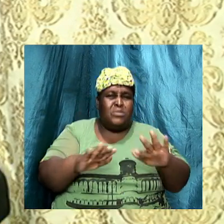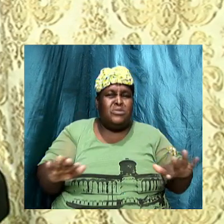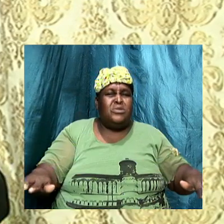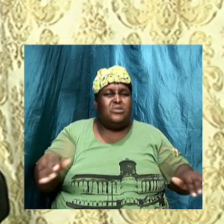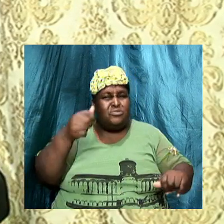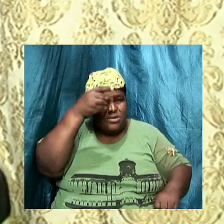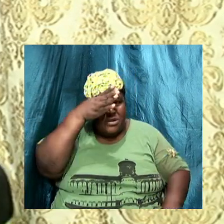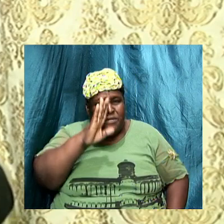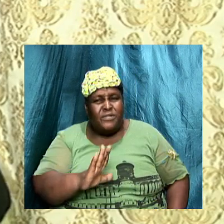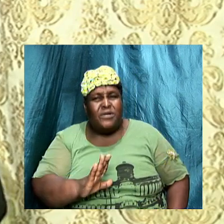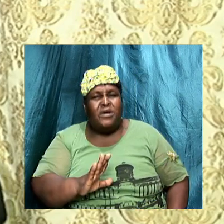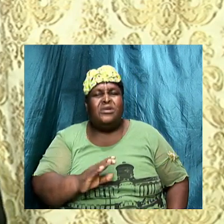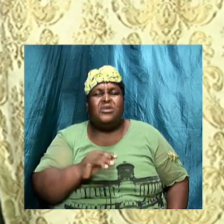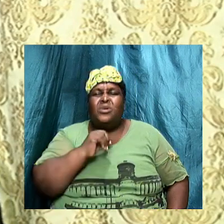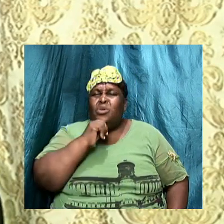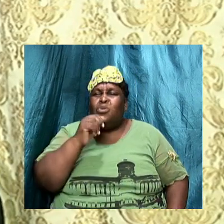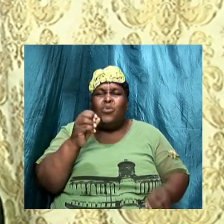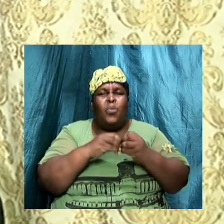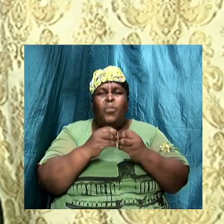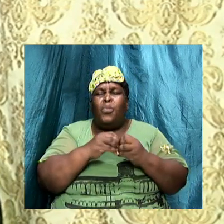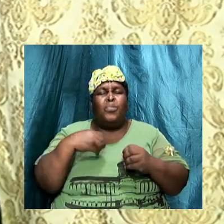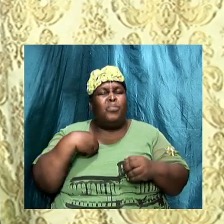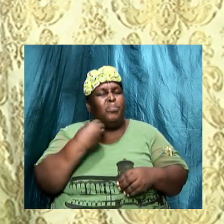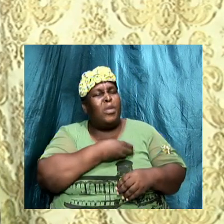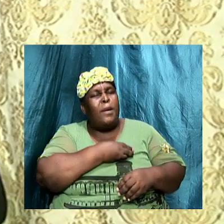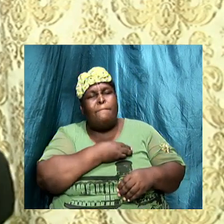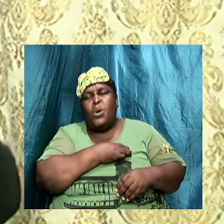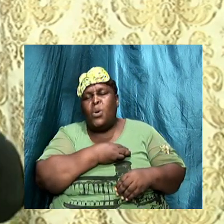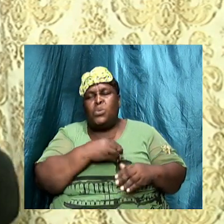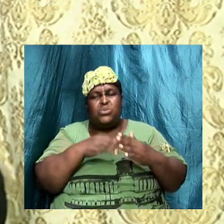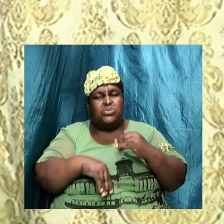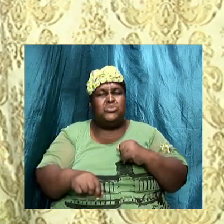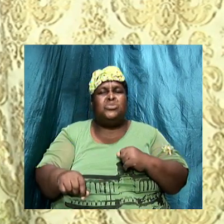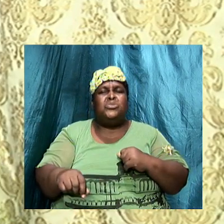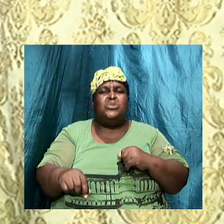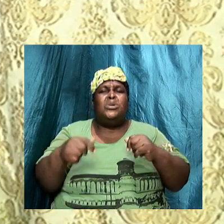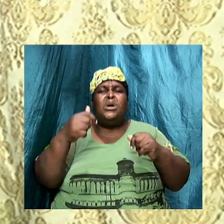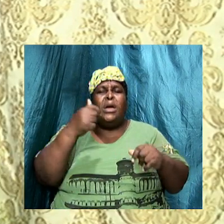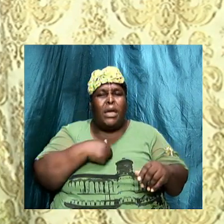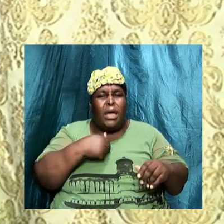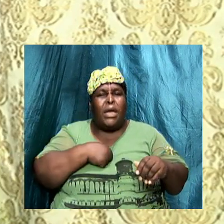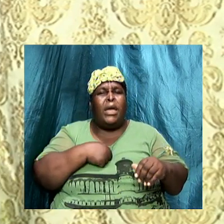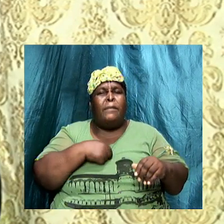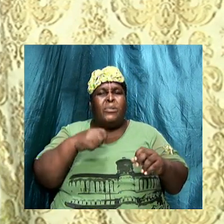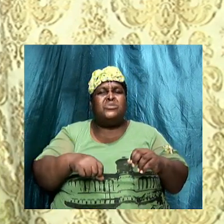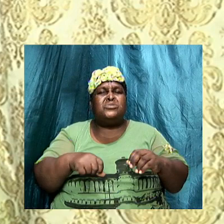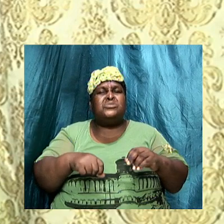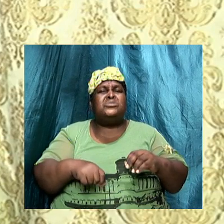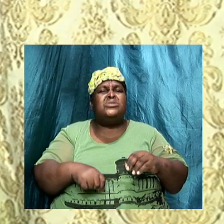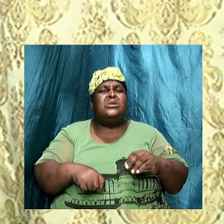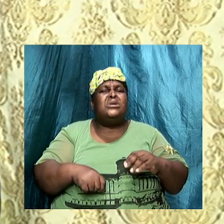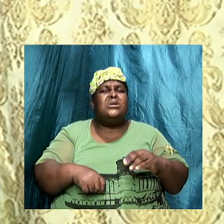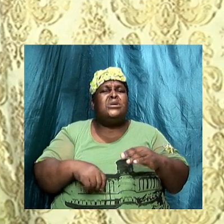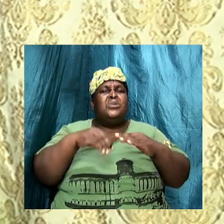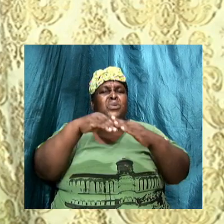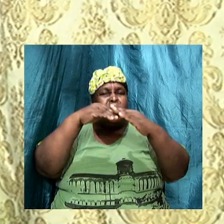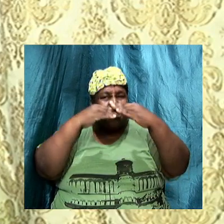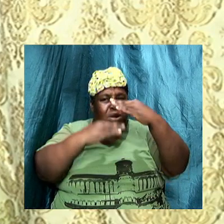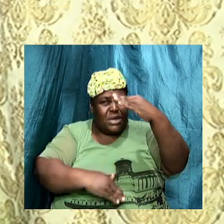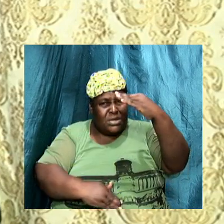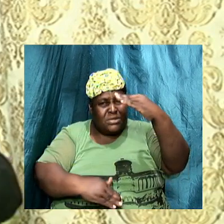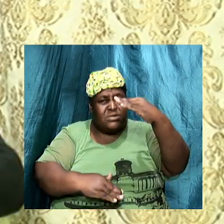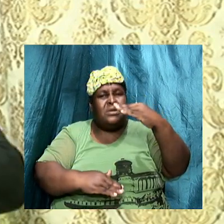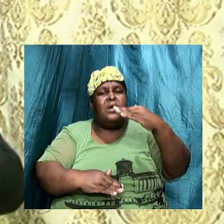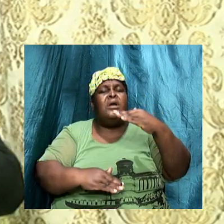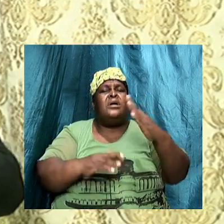about us. I must decrease. Amen. And Jesus Christ increase. It's not about you, but it's about the God in